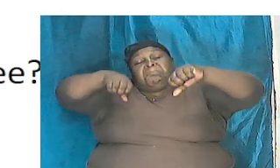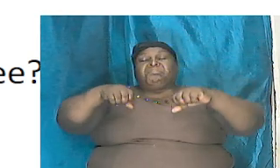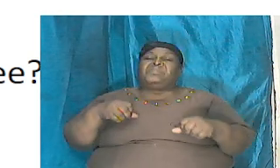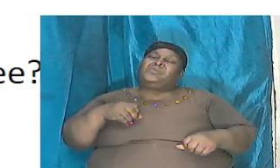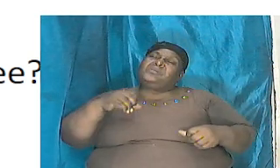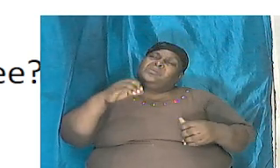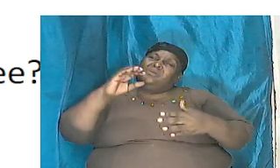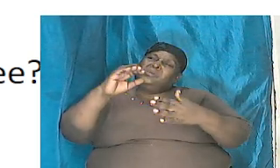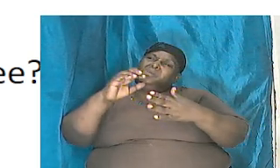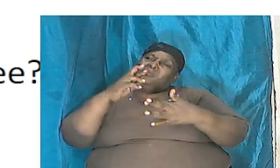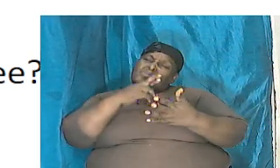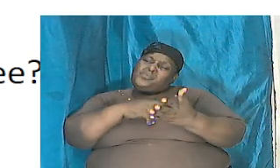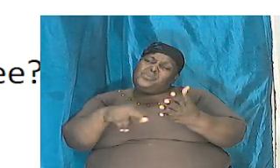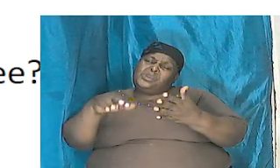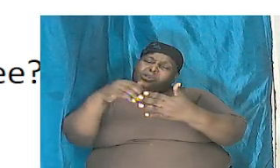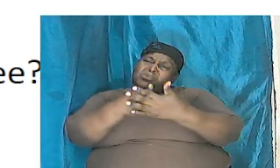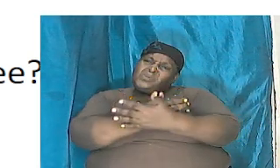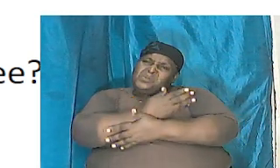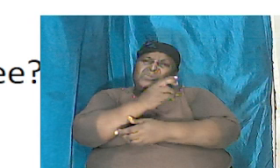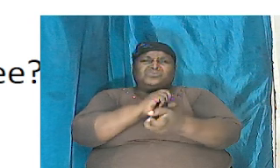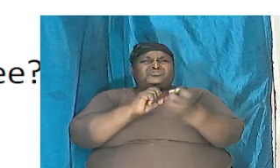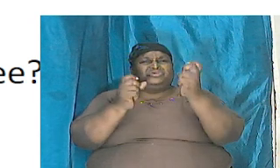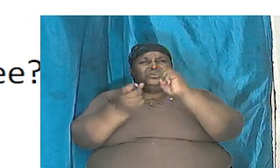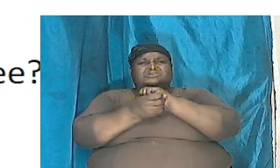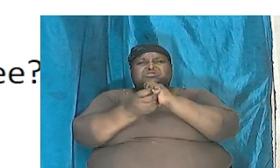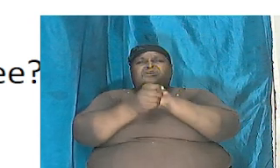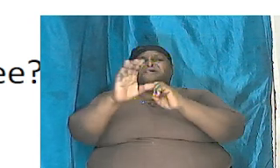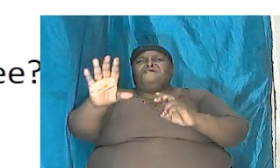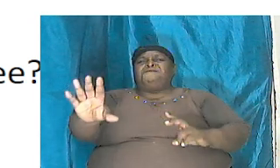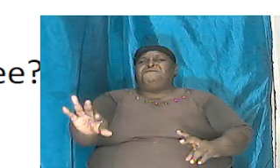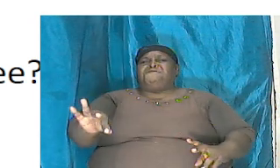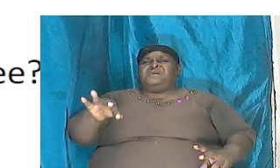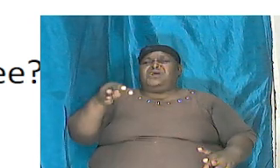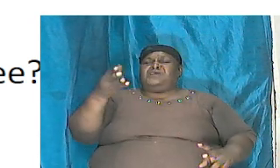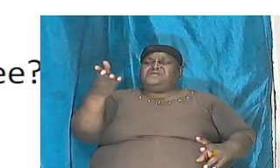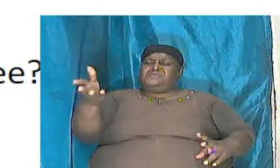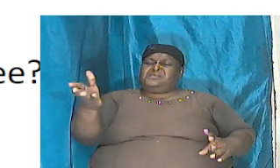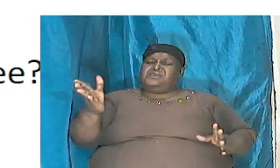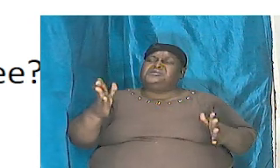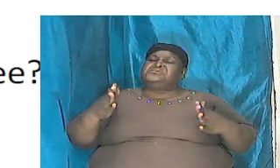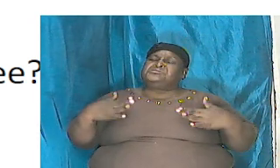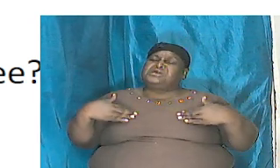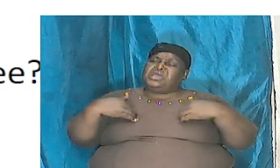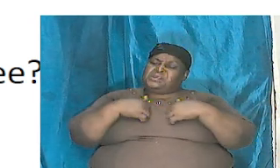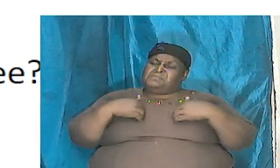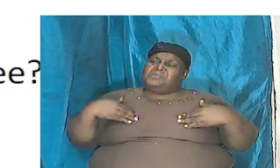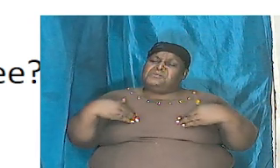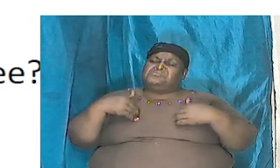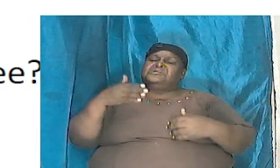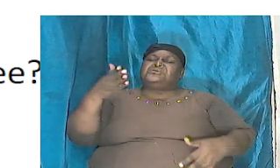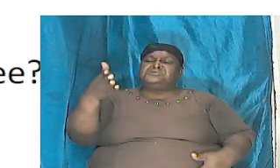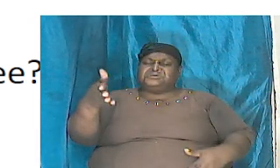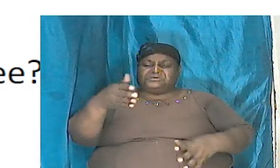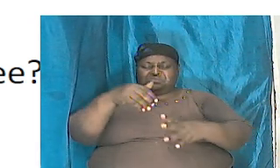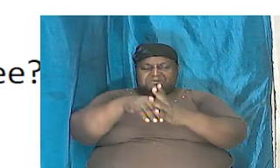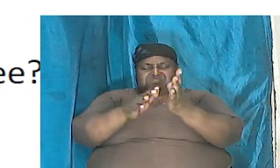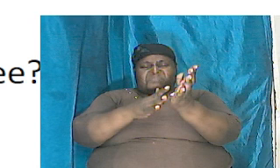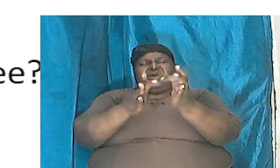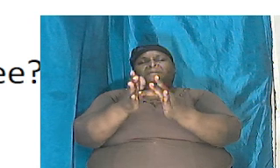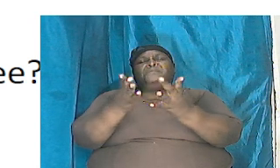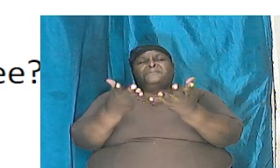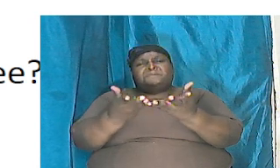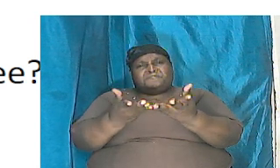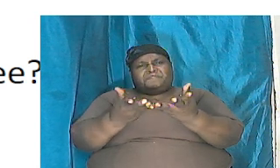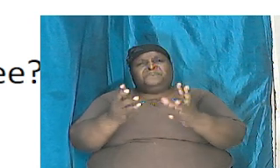translations you find these things that are there but remember now